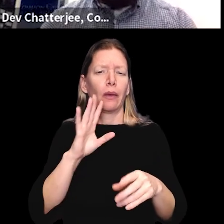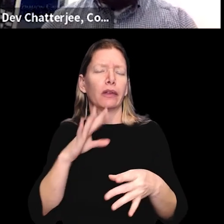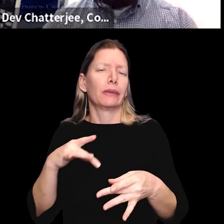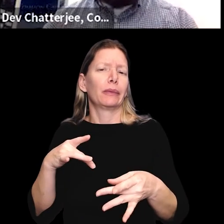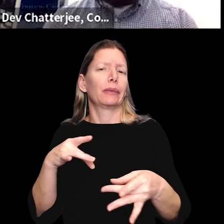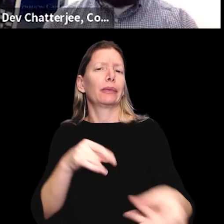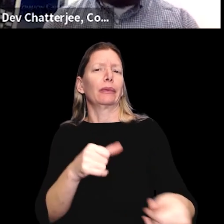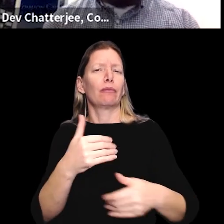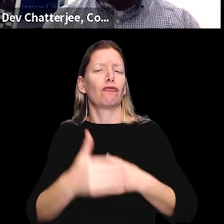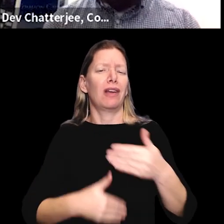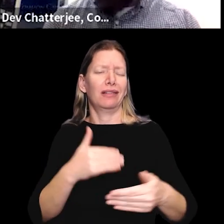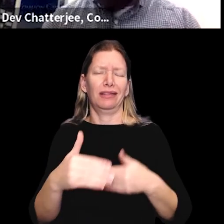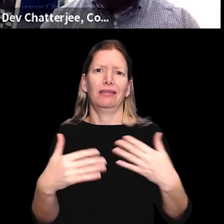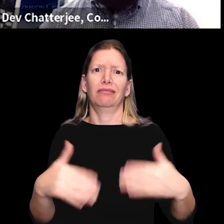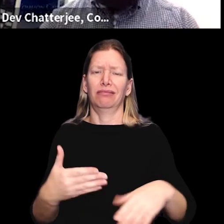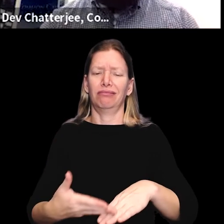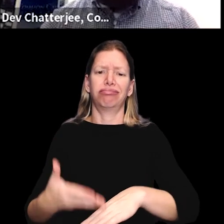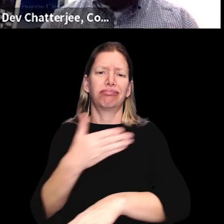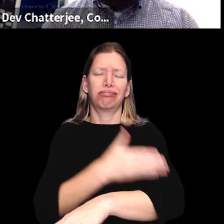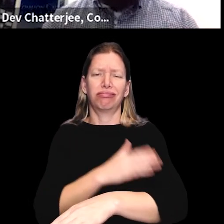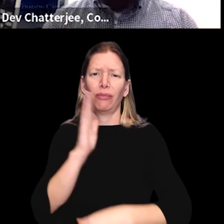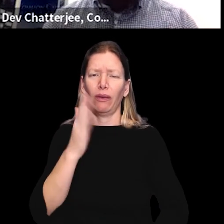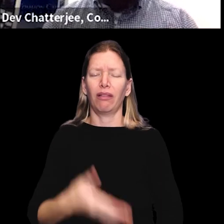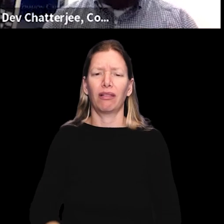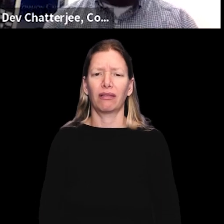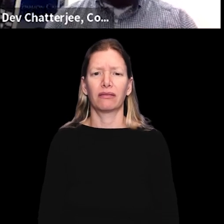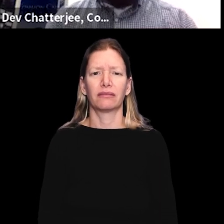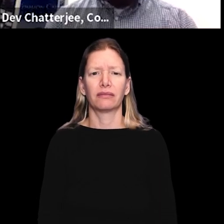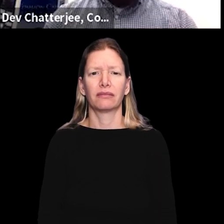form that would streamline the process significantly.